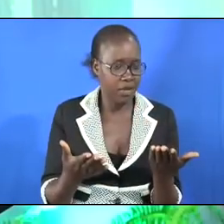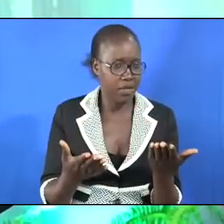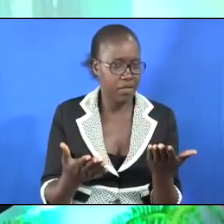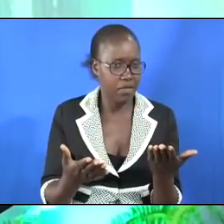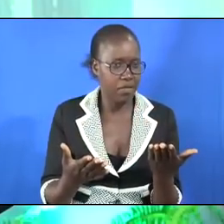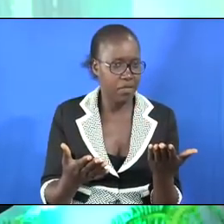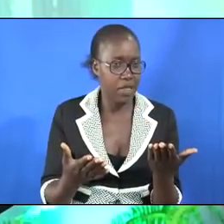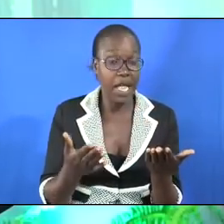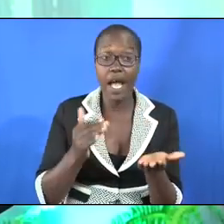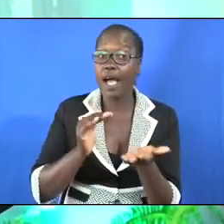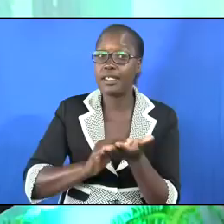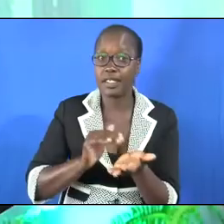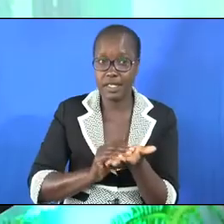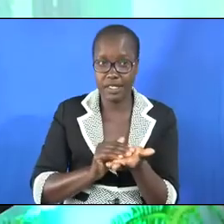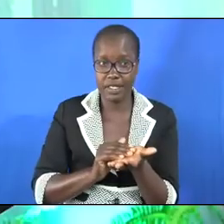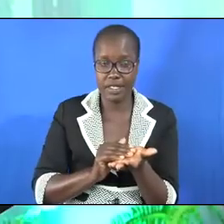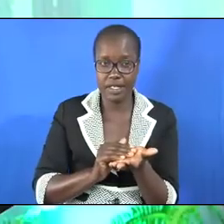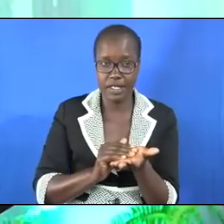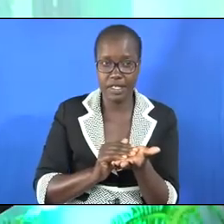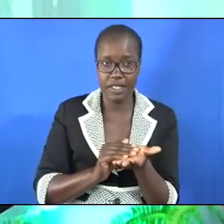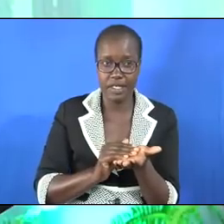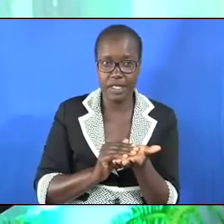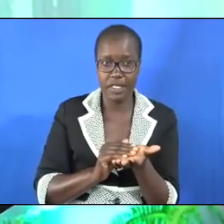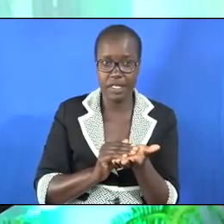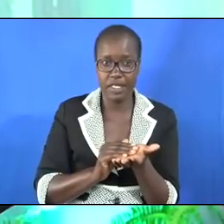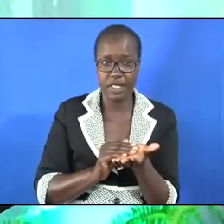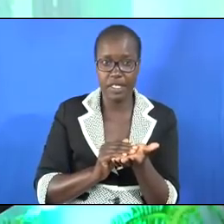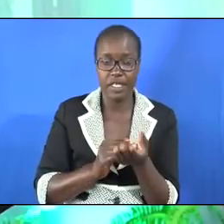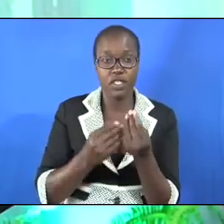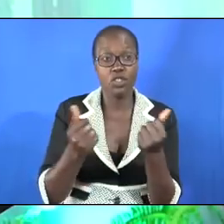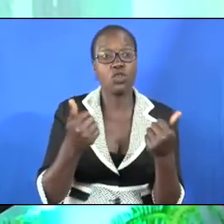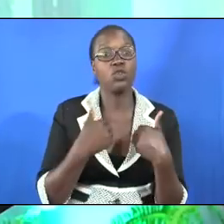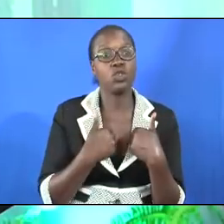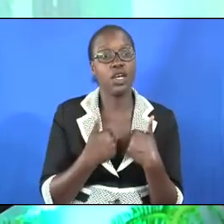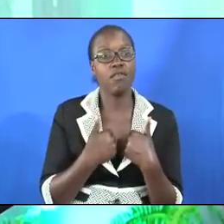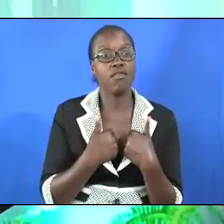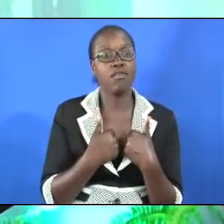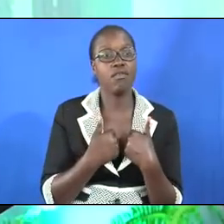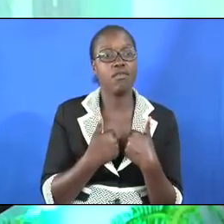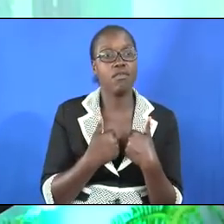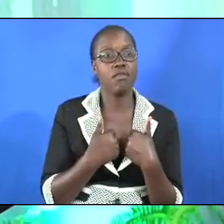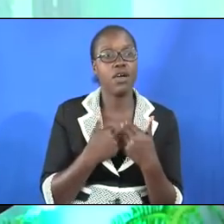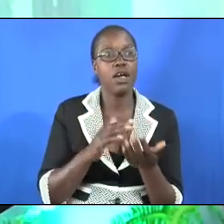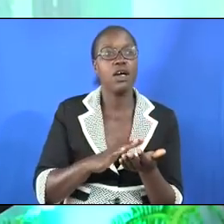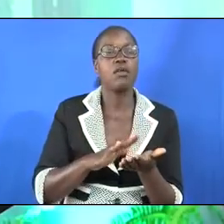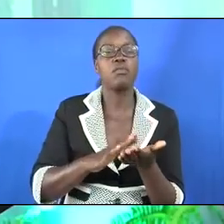I suggest there is a solution. Praise the name of the Lord.